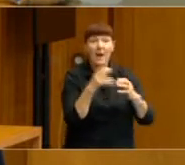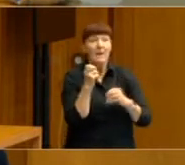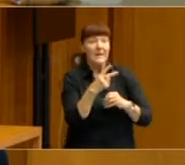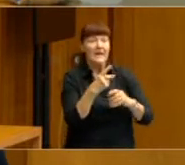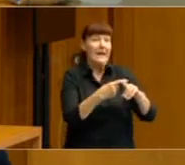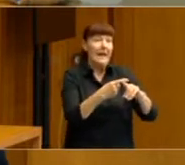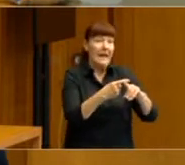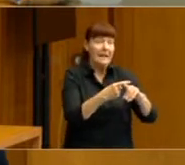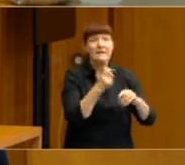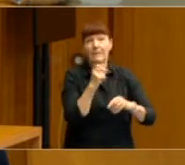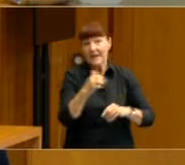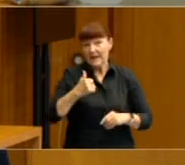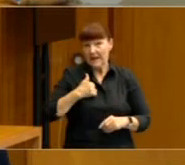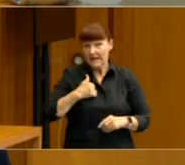Canada.